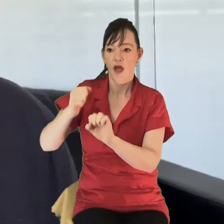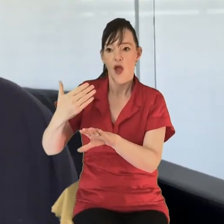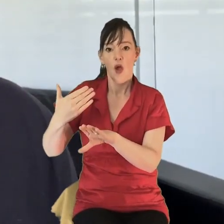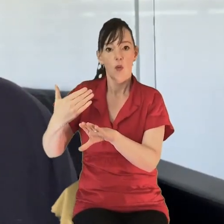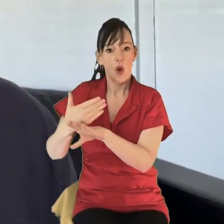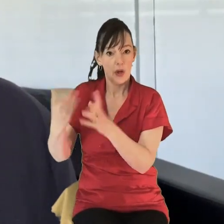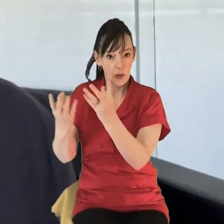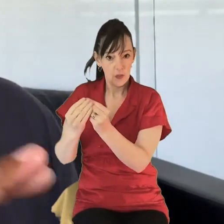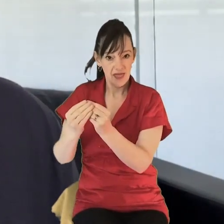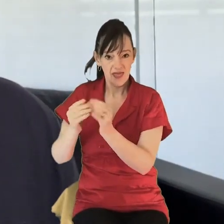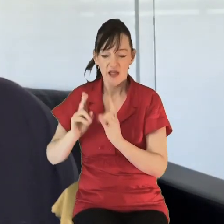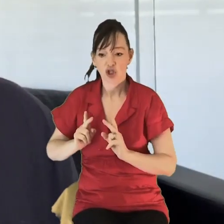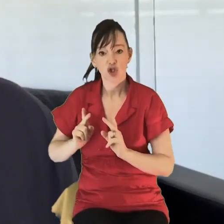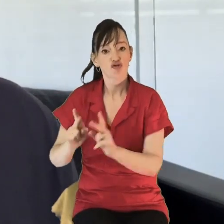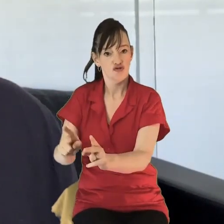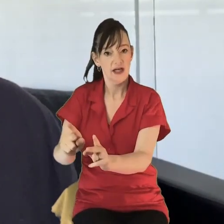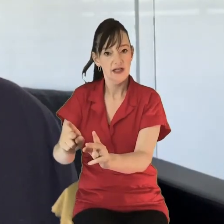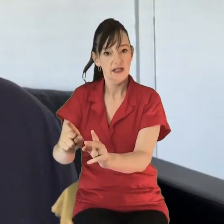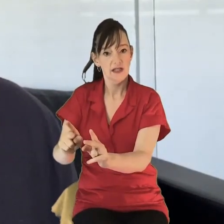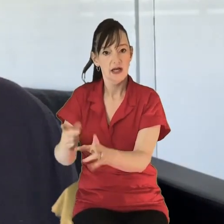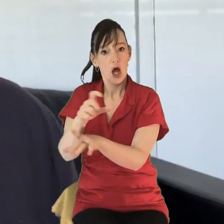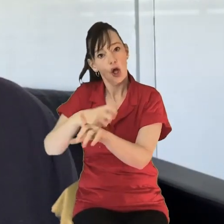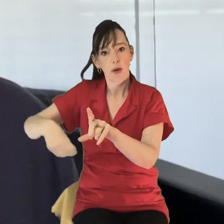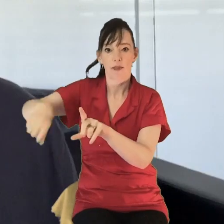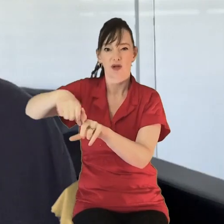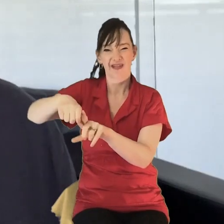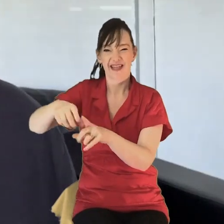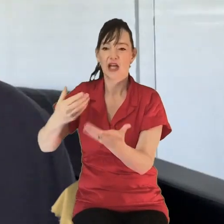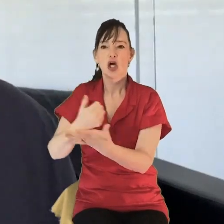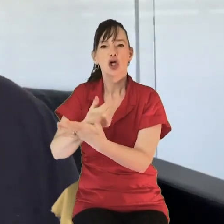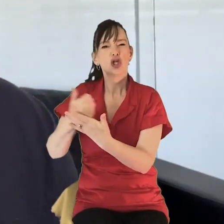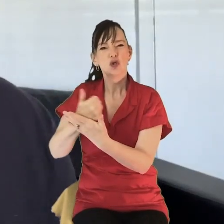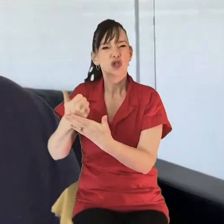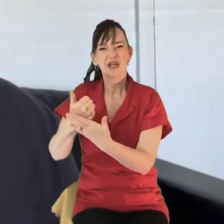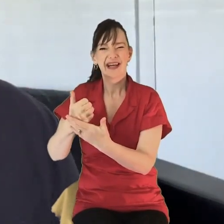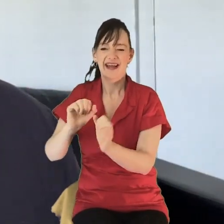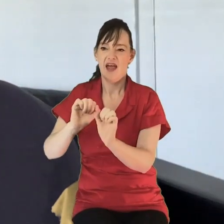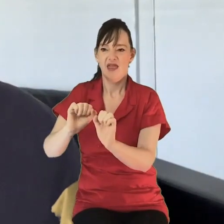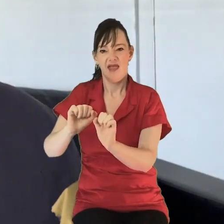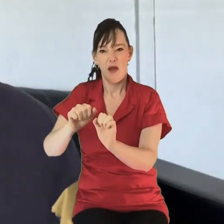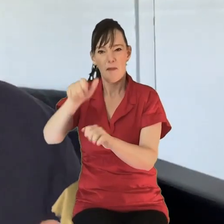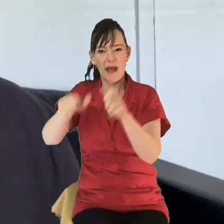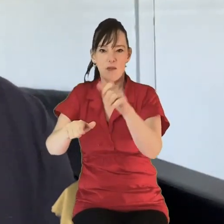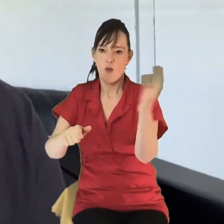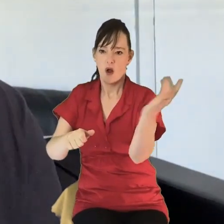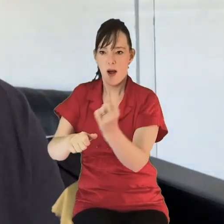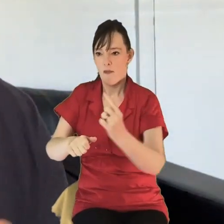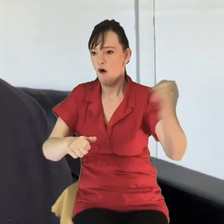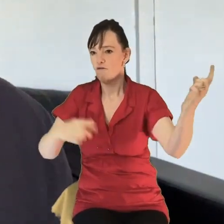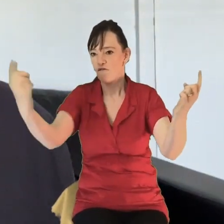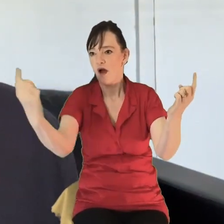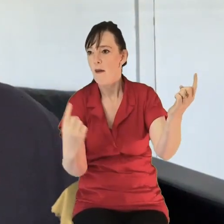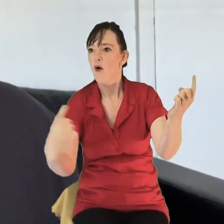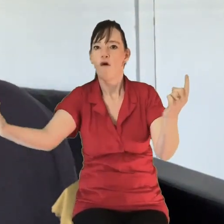which is normally a transient community that they would really connect with in person. They'd kind of know the